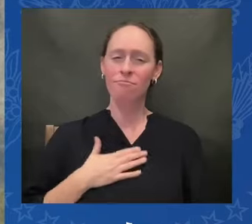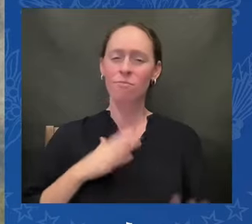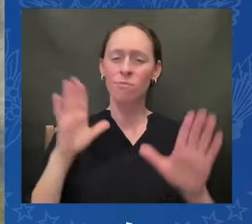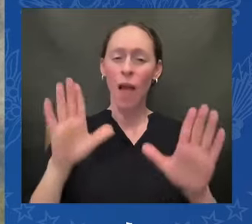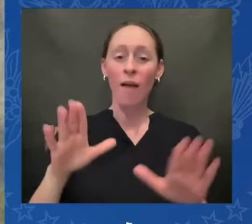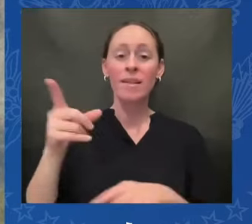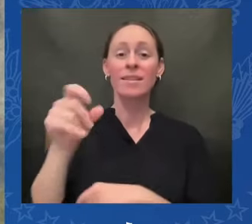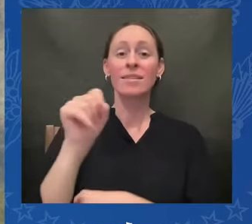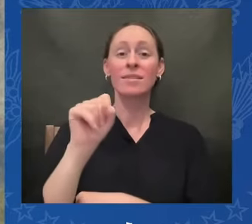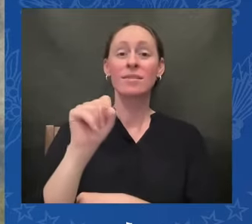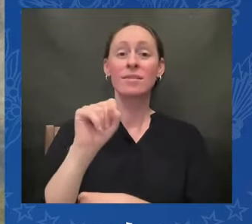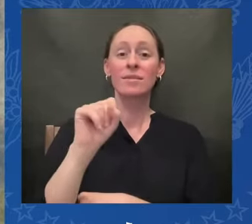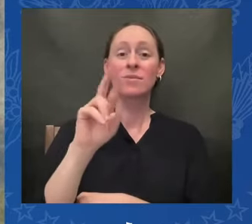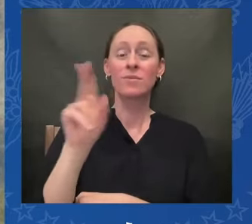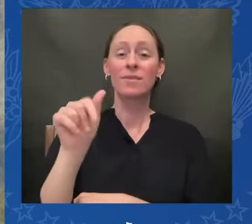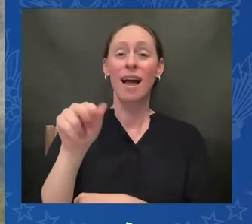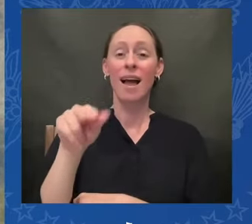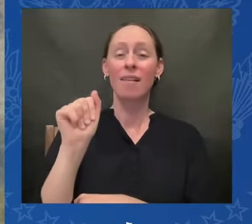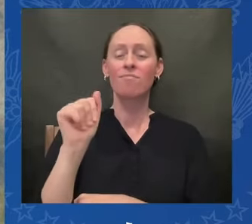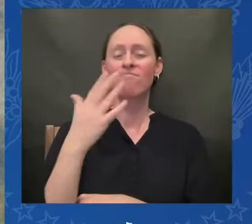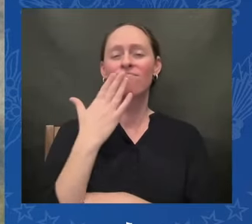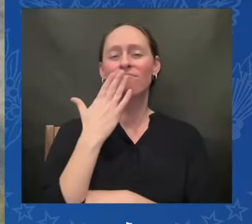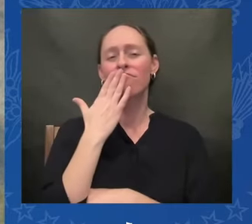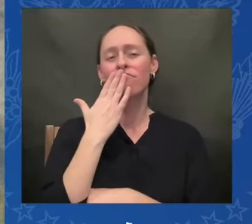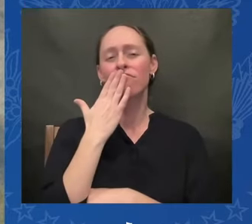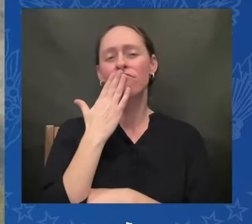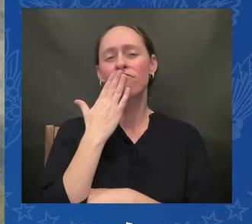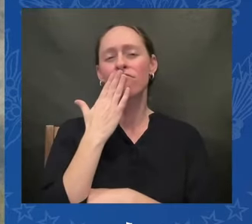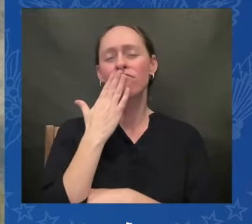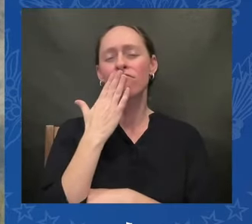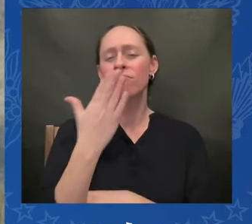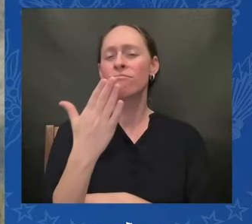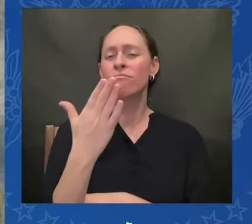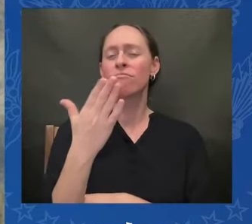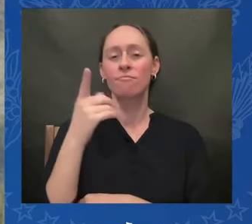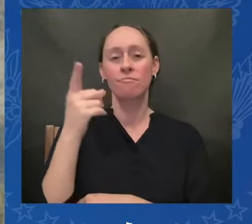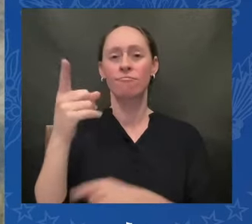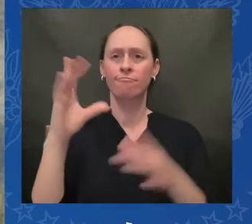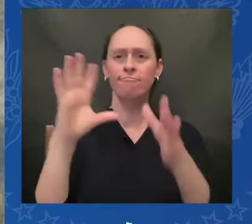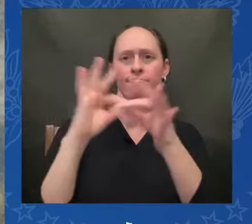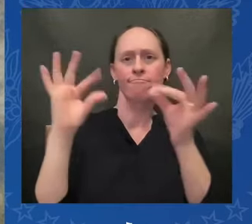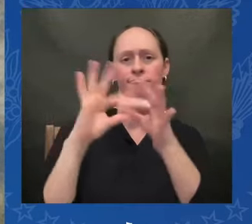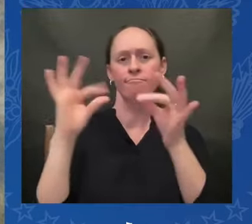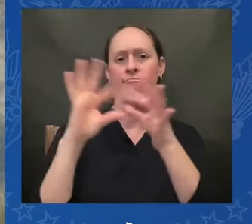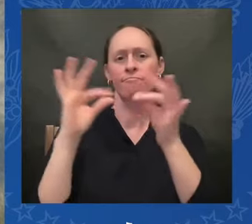question that your voice is out there and representation truly does matter